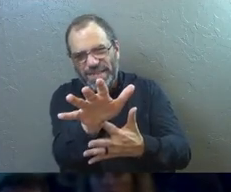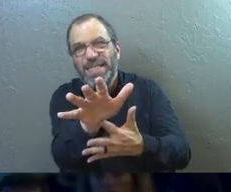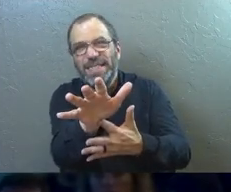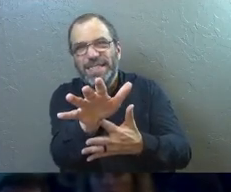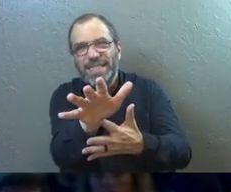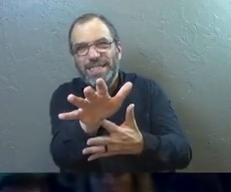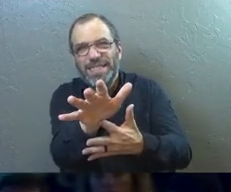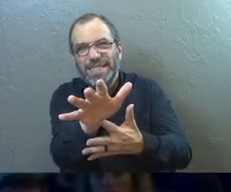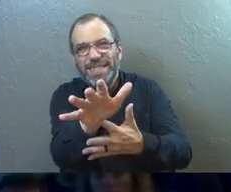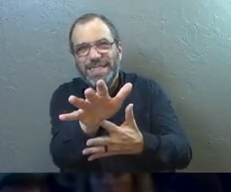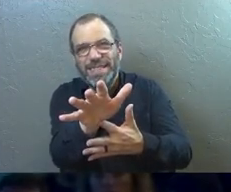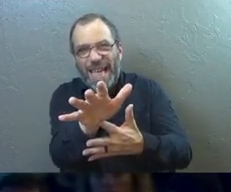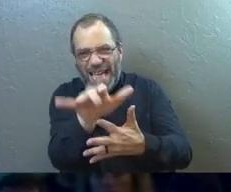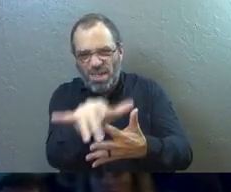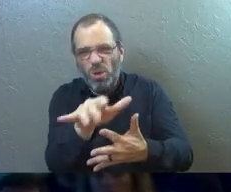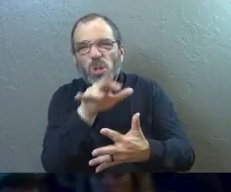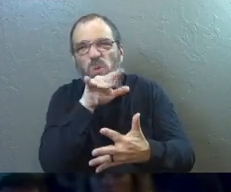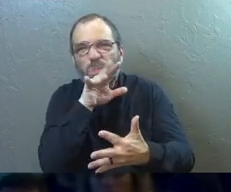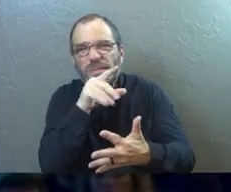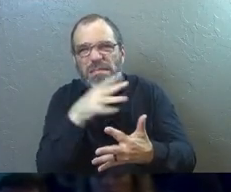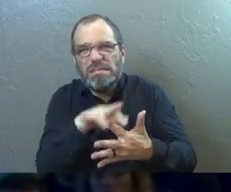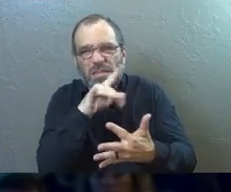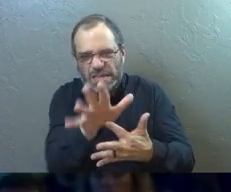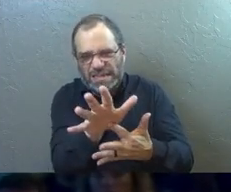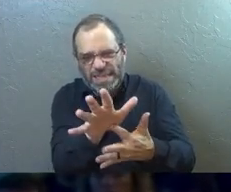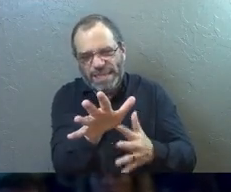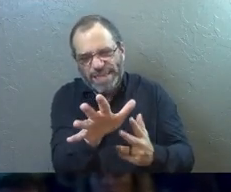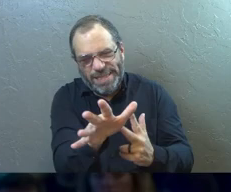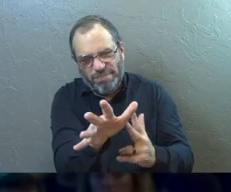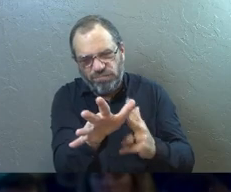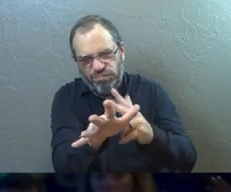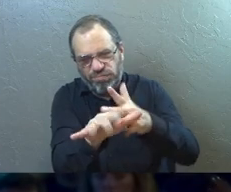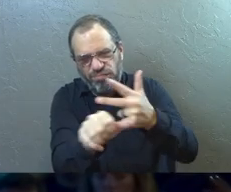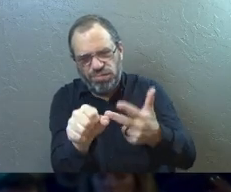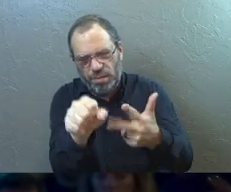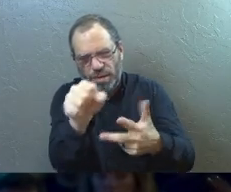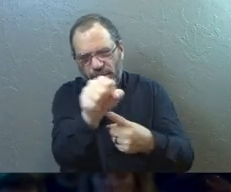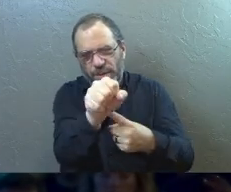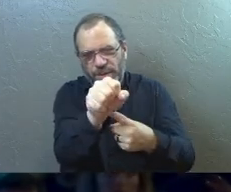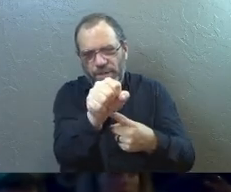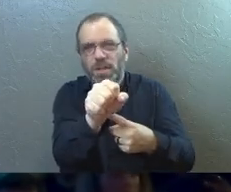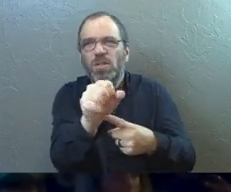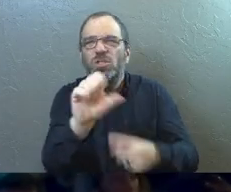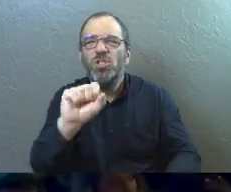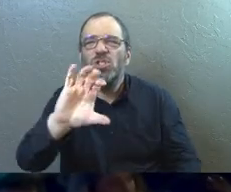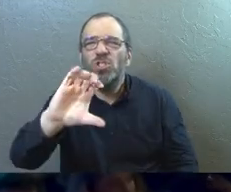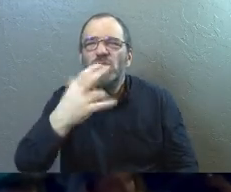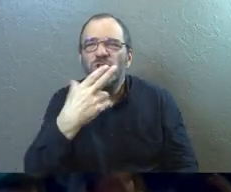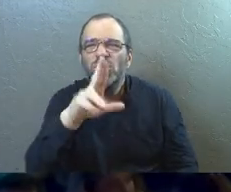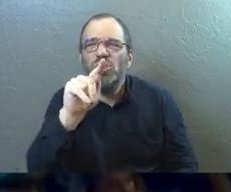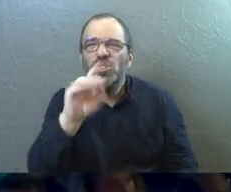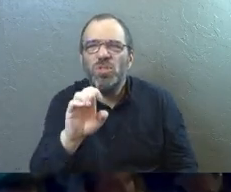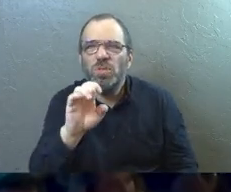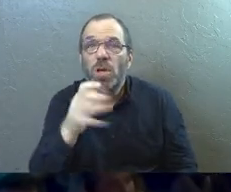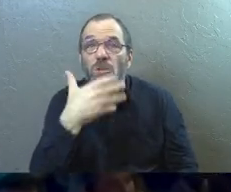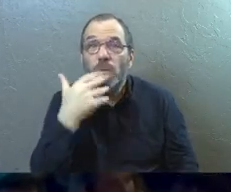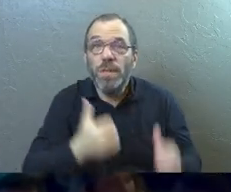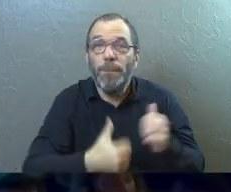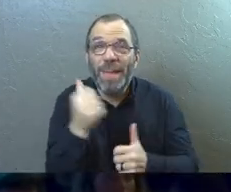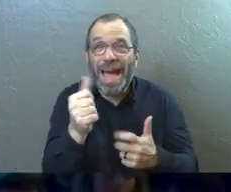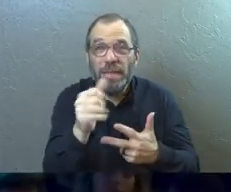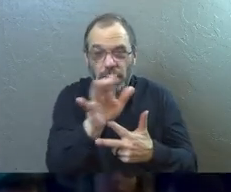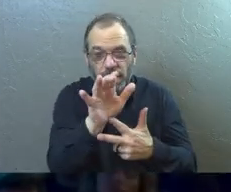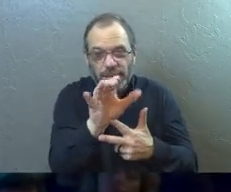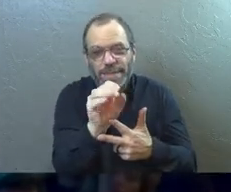And you're going to remove the diseased shoots. Or you're going to remove the weak shoots. So that the best sap